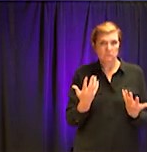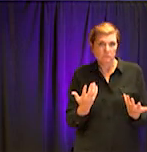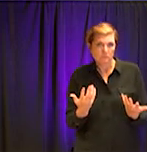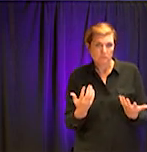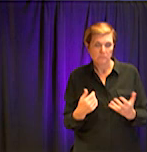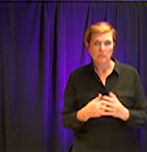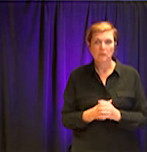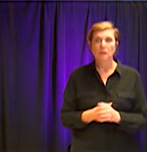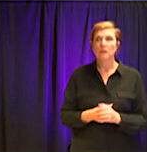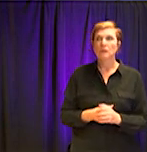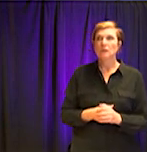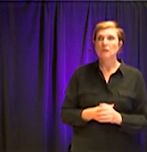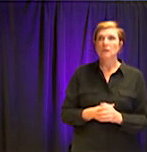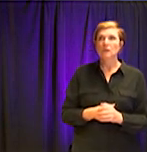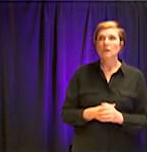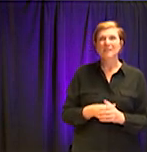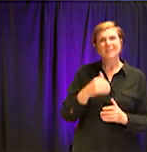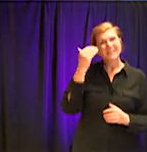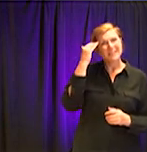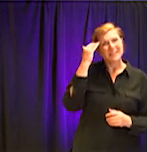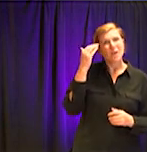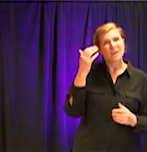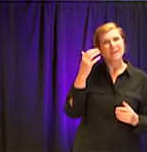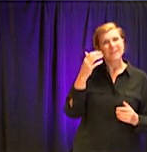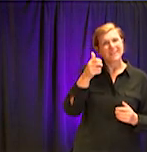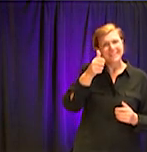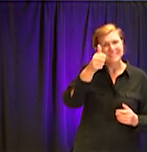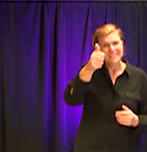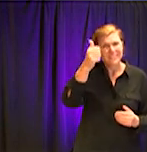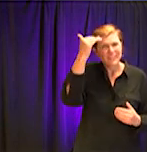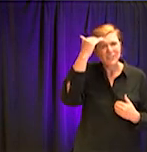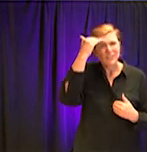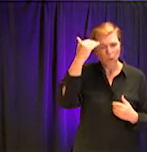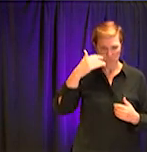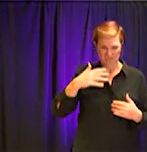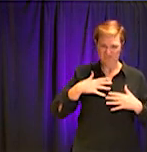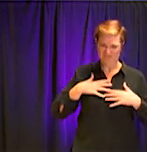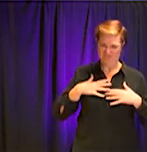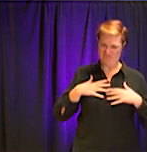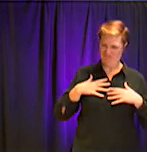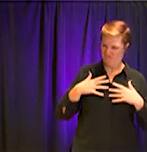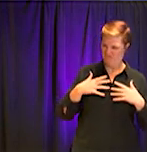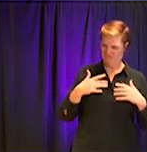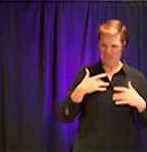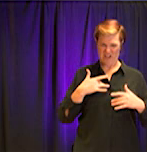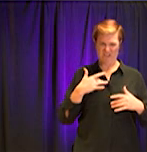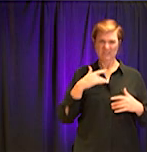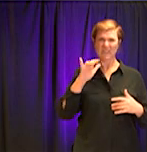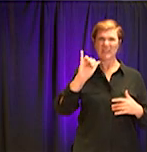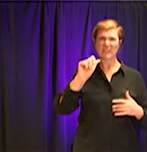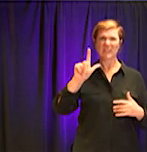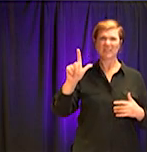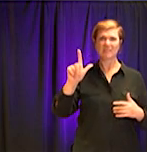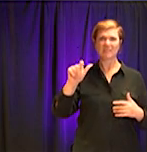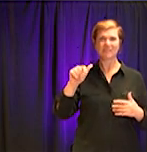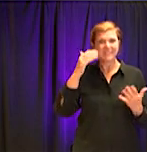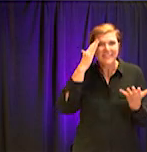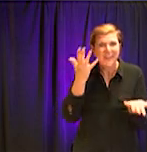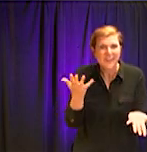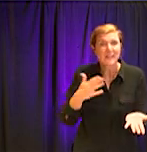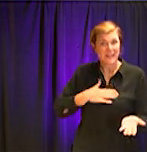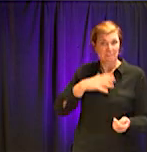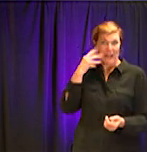think, know when they're ill, right? I mean, in my, my view, and as a clinician, people know when they don't feel well.